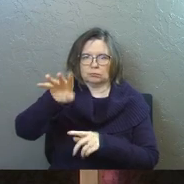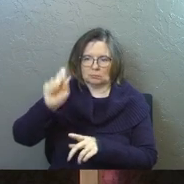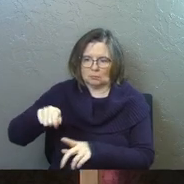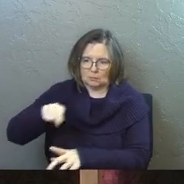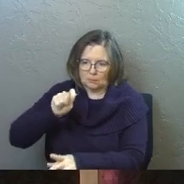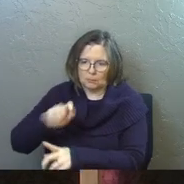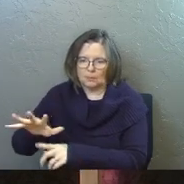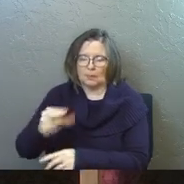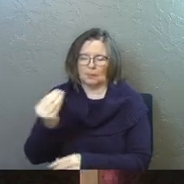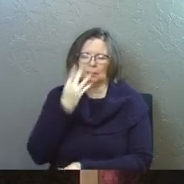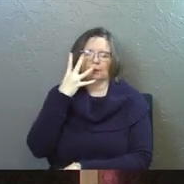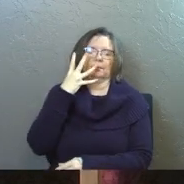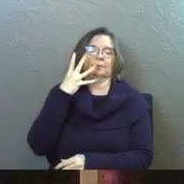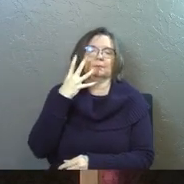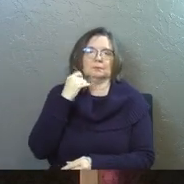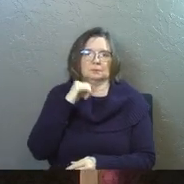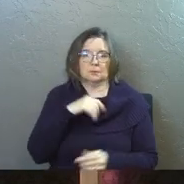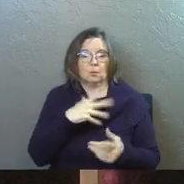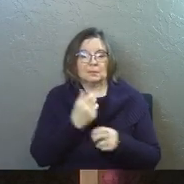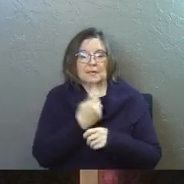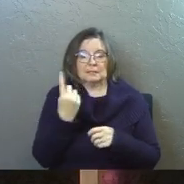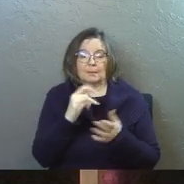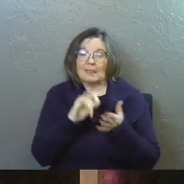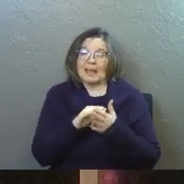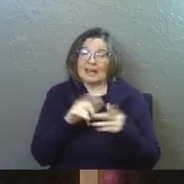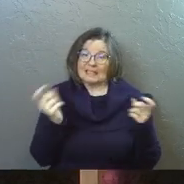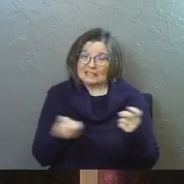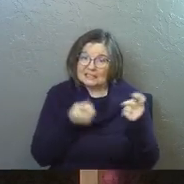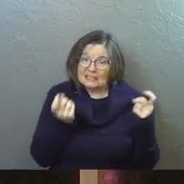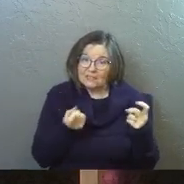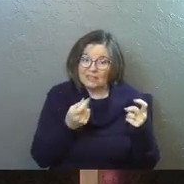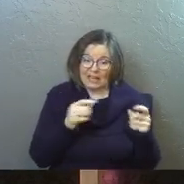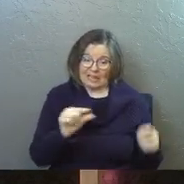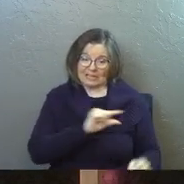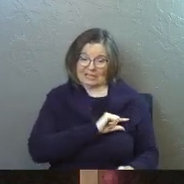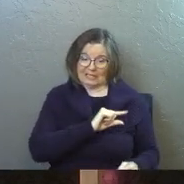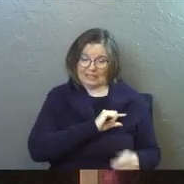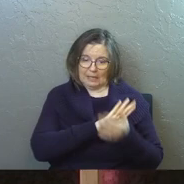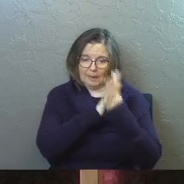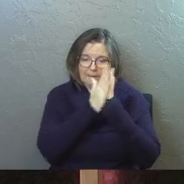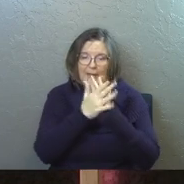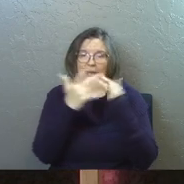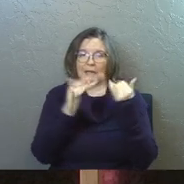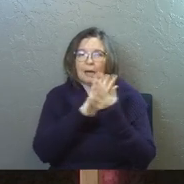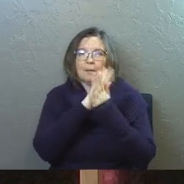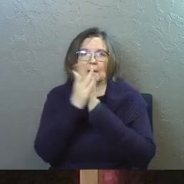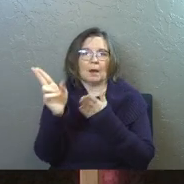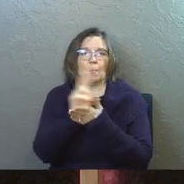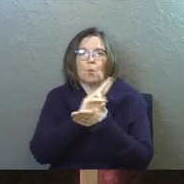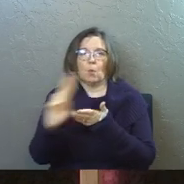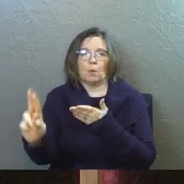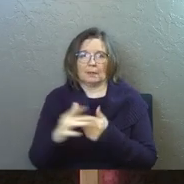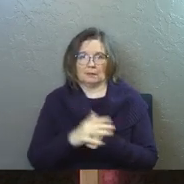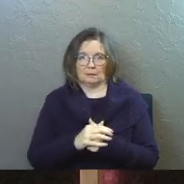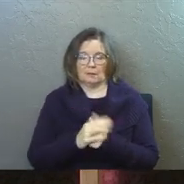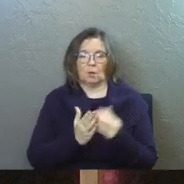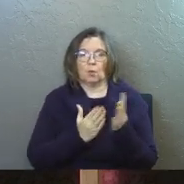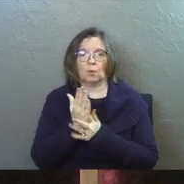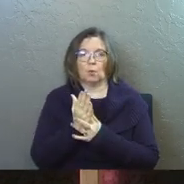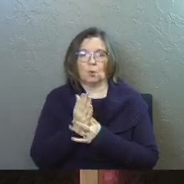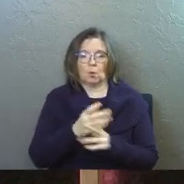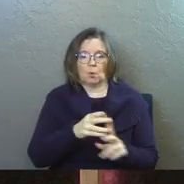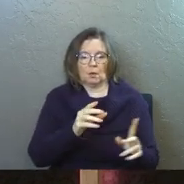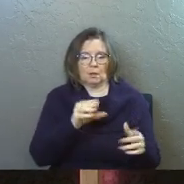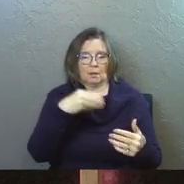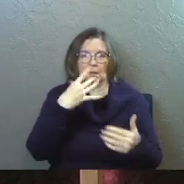of worship. And the picture was we're taking something that is sinful and guilty and we are making it now holy through the